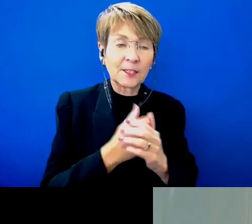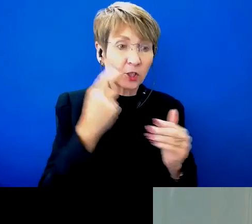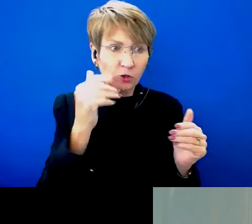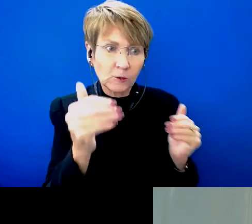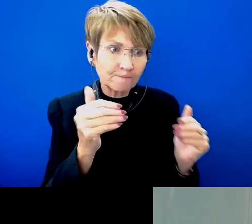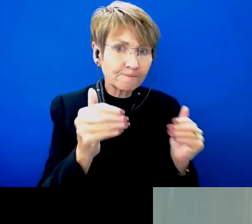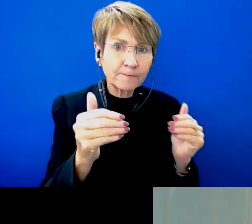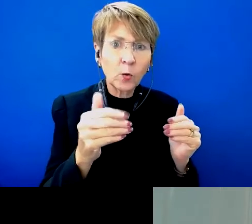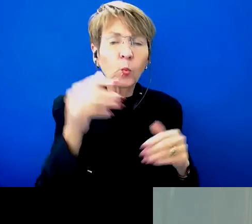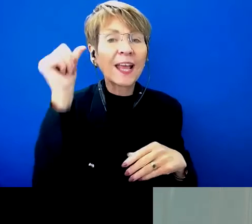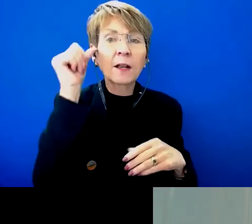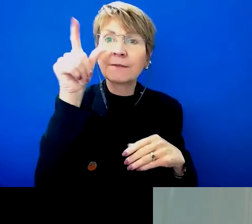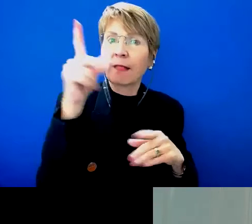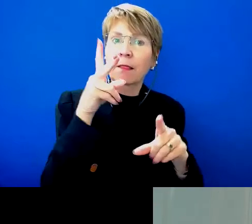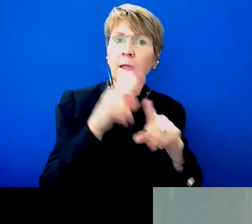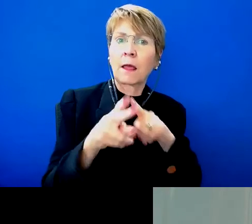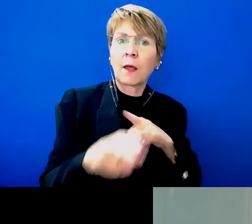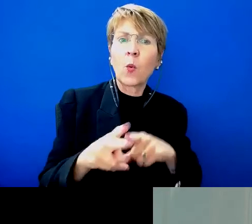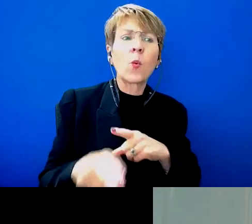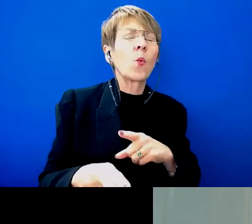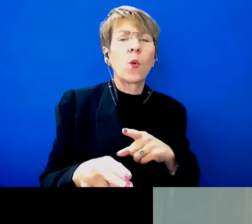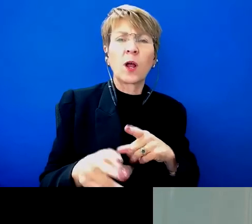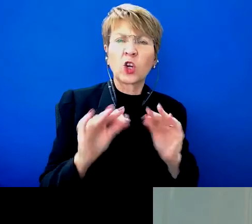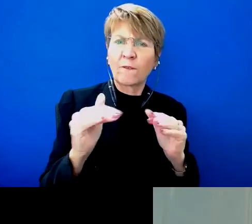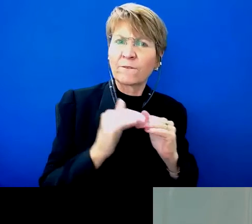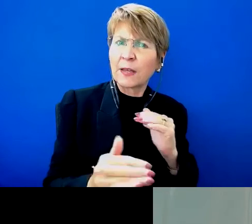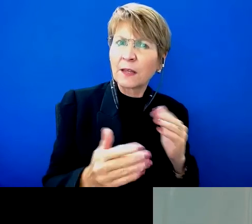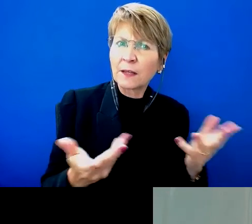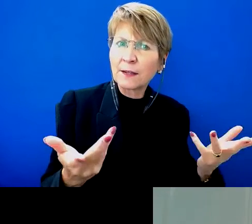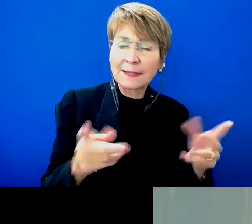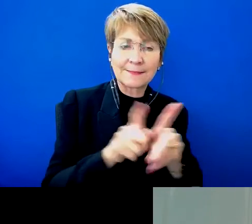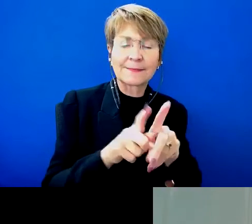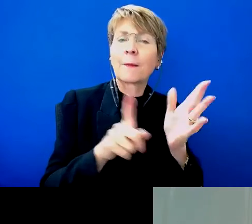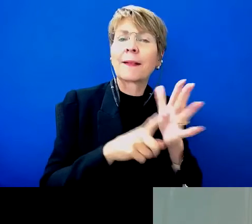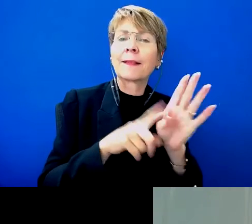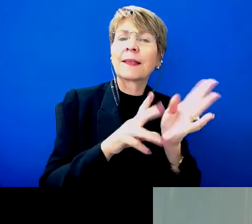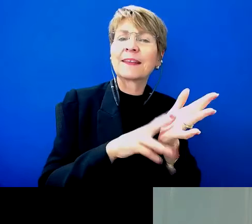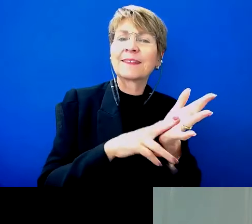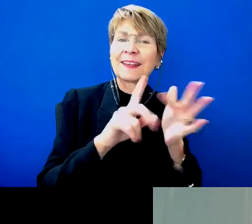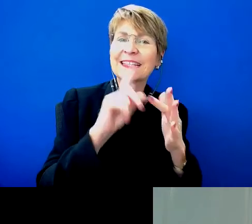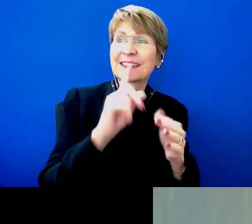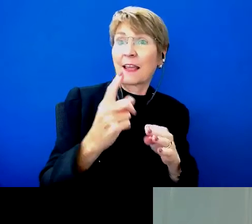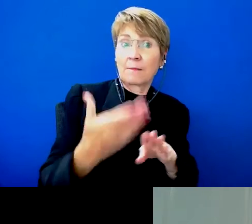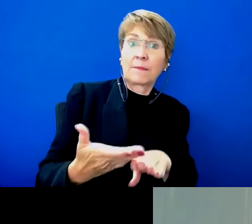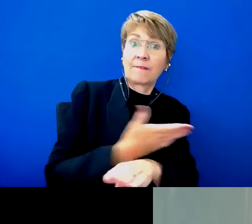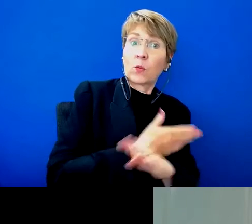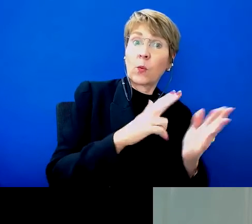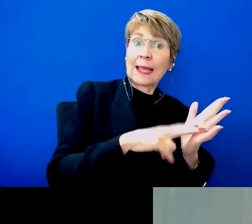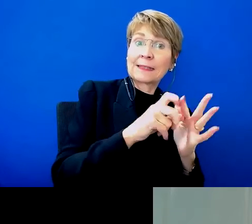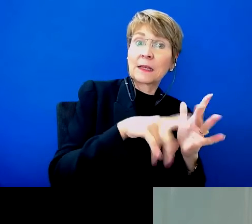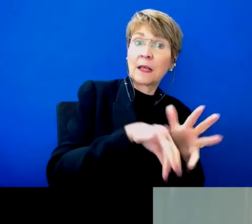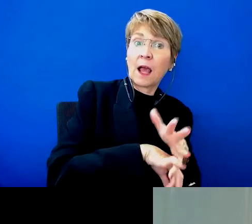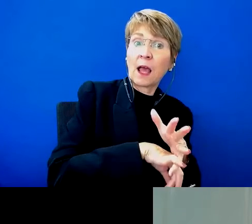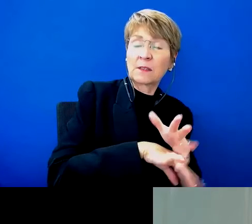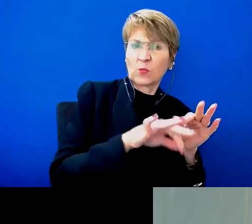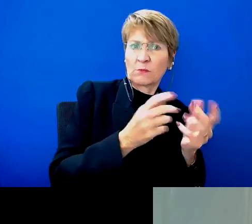to have to be rationed, it's just not equitable compared to, as Lynn described, her experience before getting the NDIS. And Lynn, remember you